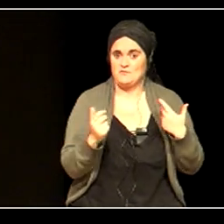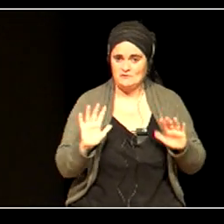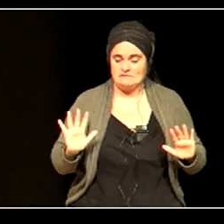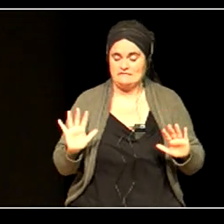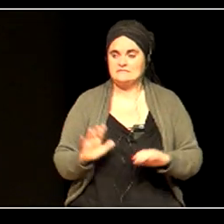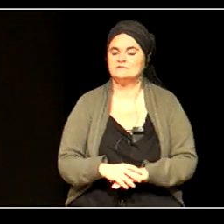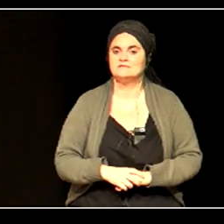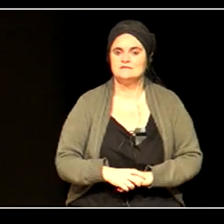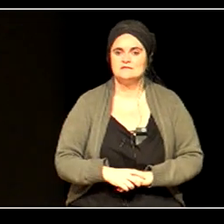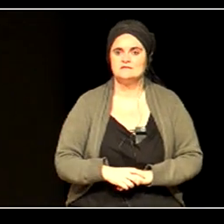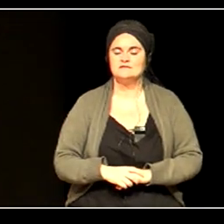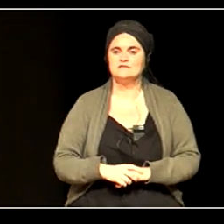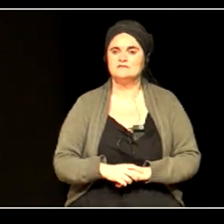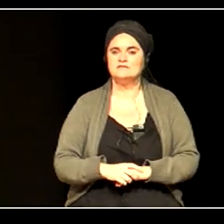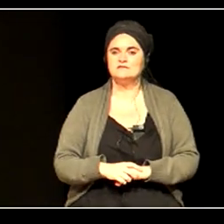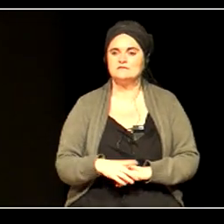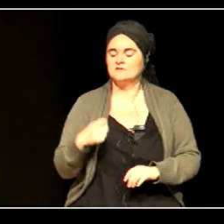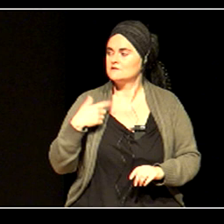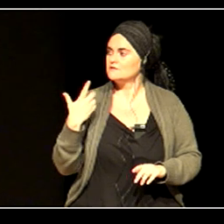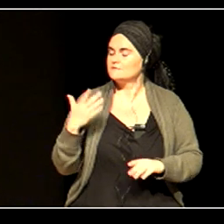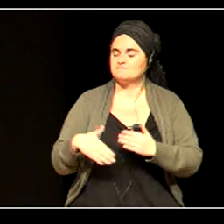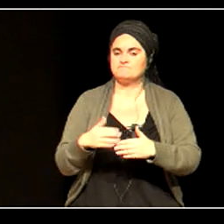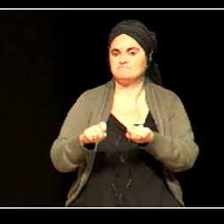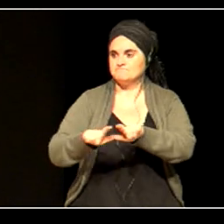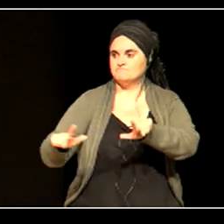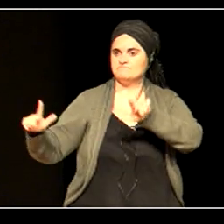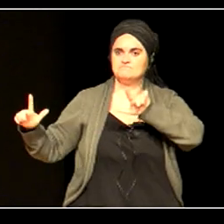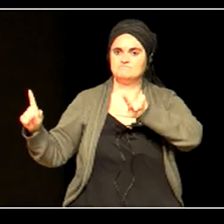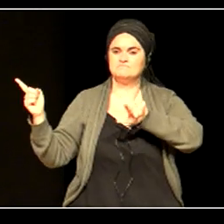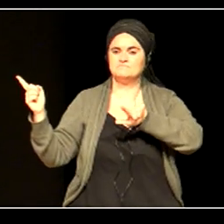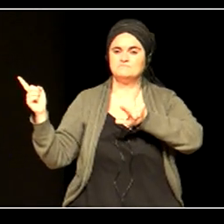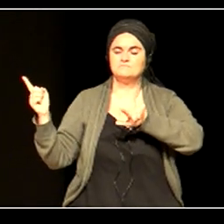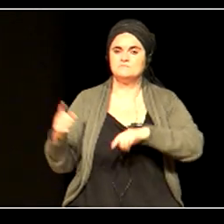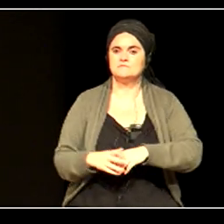It's a slide taken from a Belgian colleague,